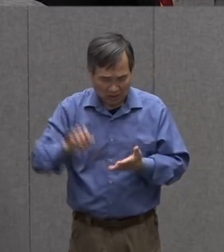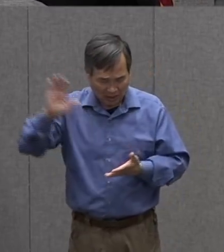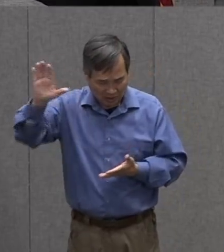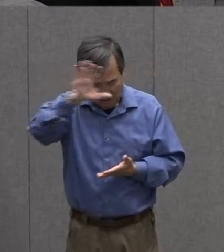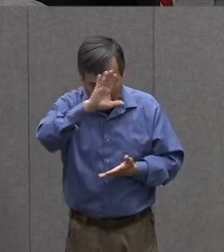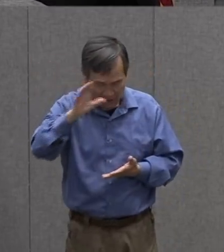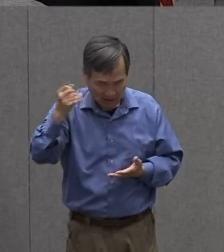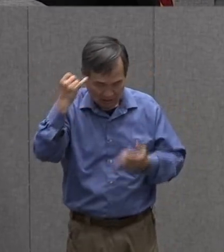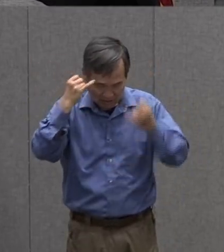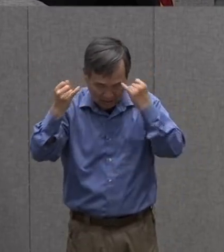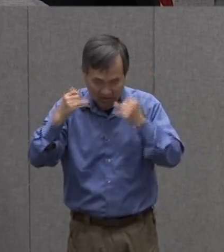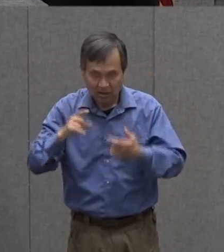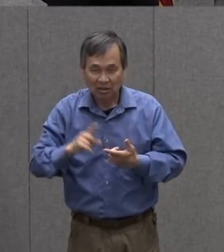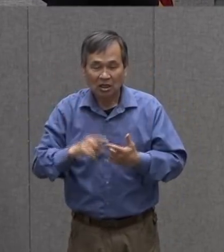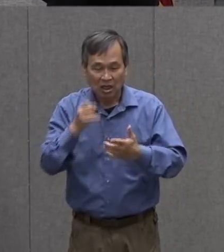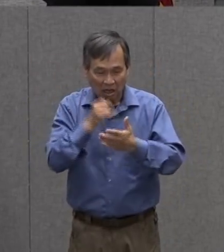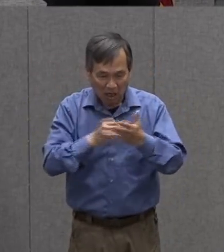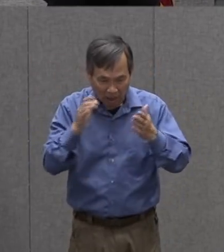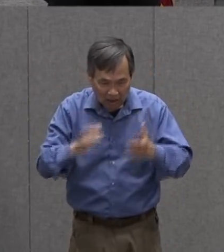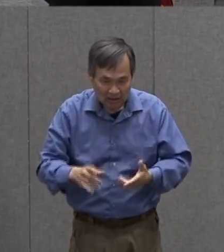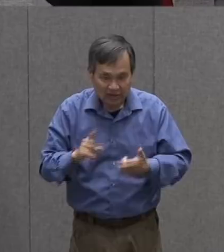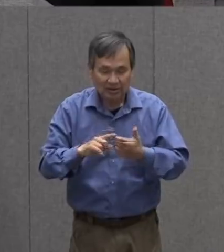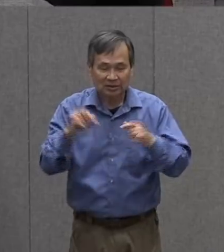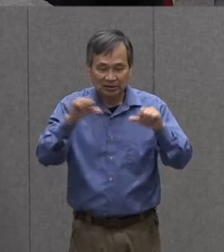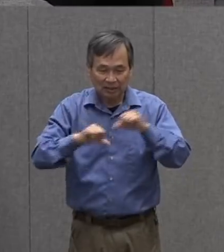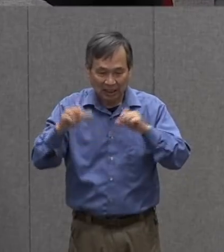artists scientists